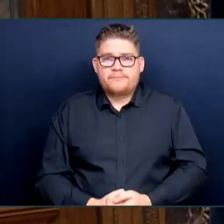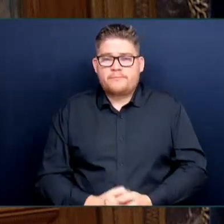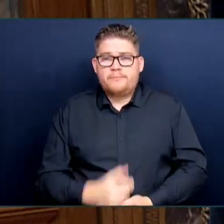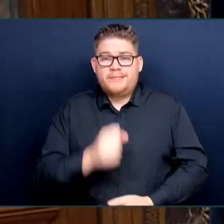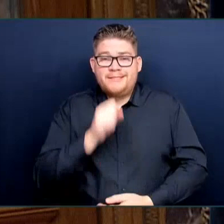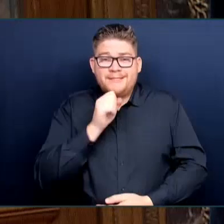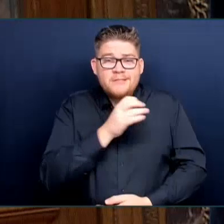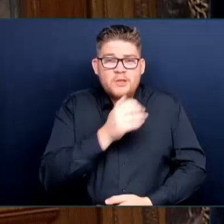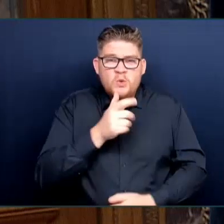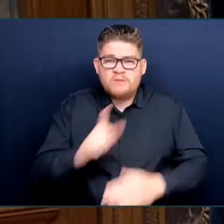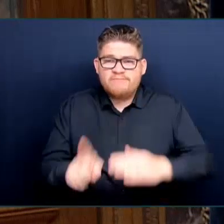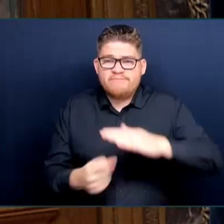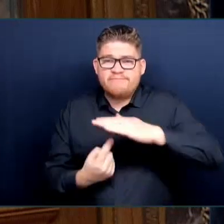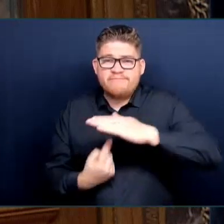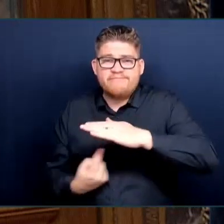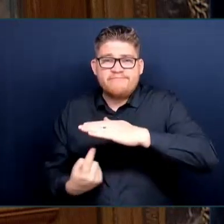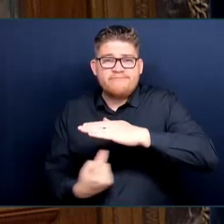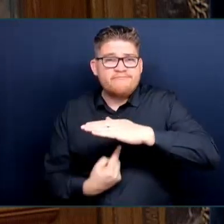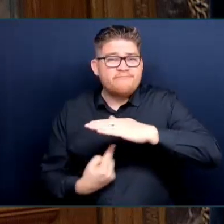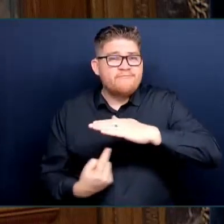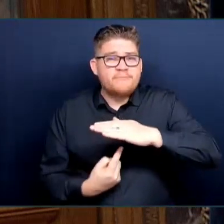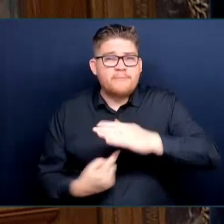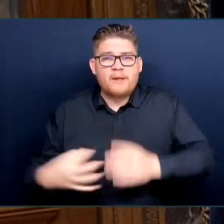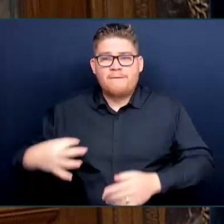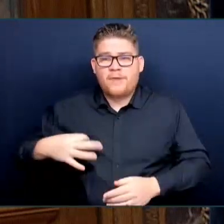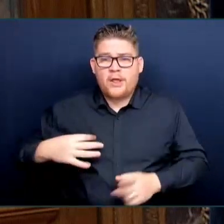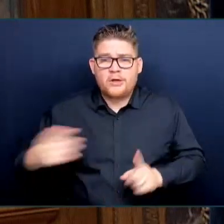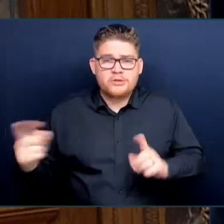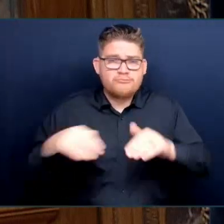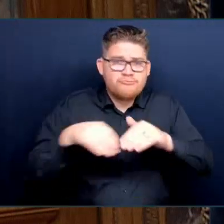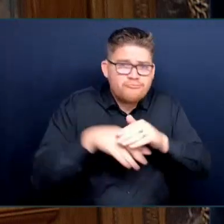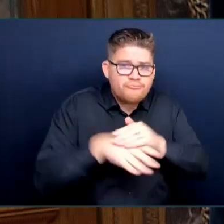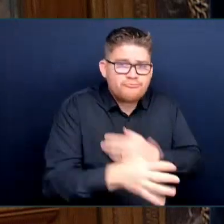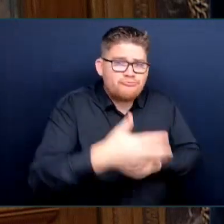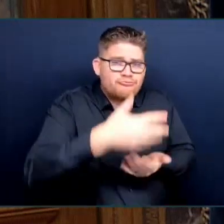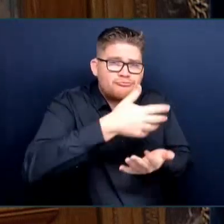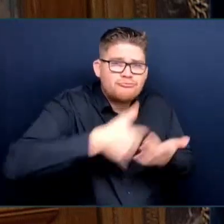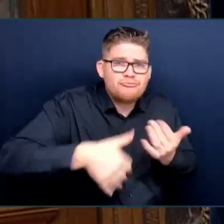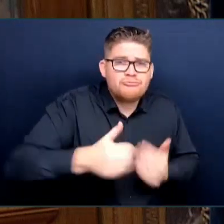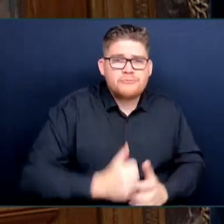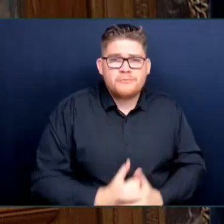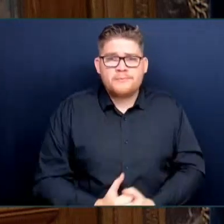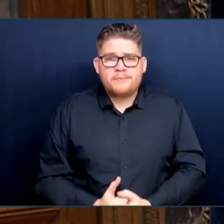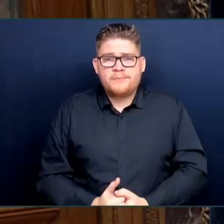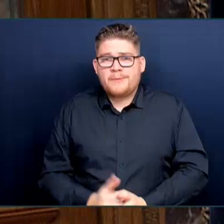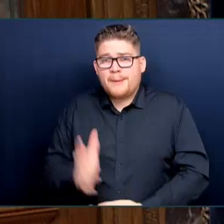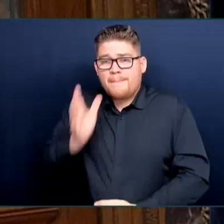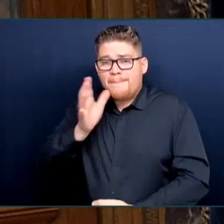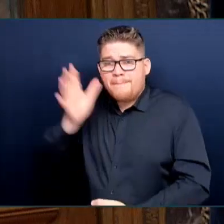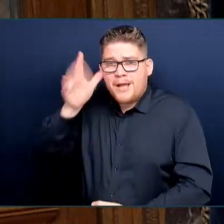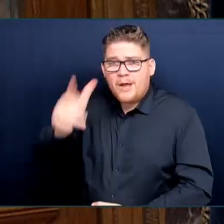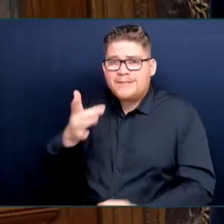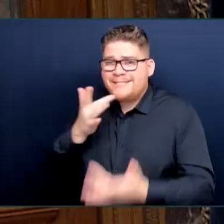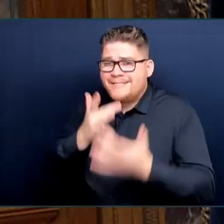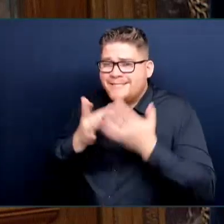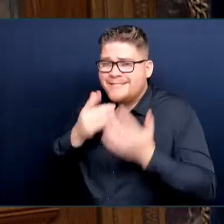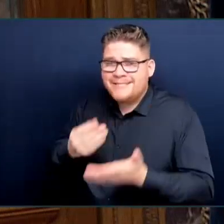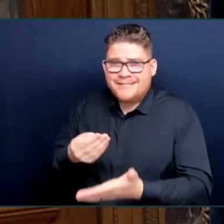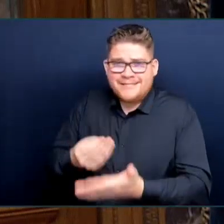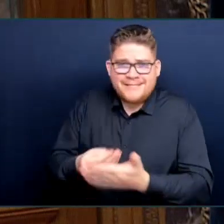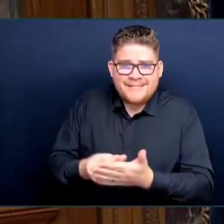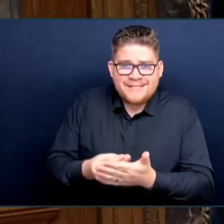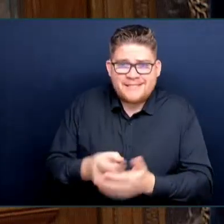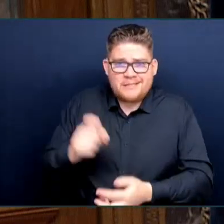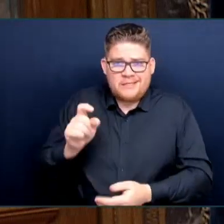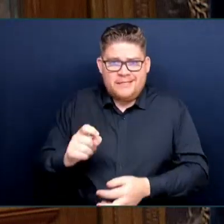for parents on lower incomes who desperately need affordable child care so they can get to their jobs, and for people who are just looking for pottery courses